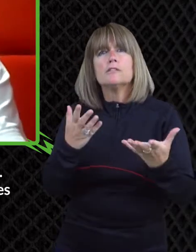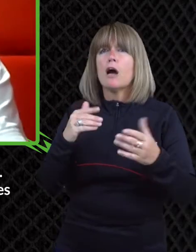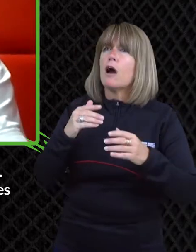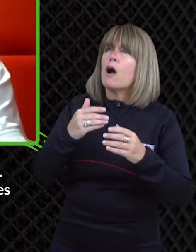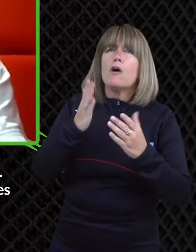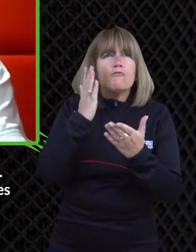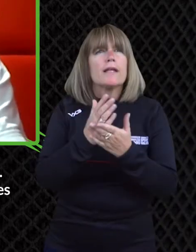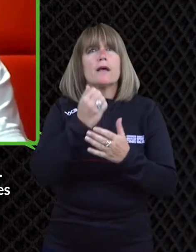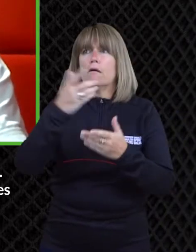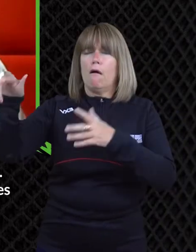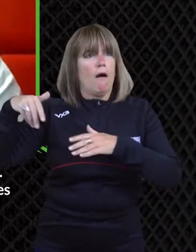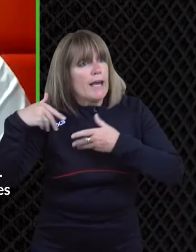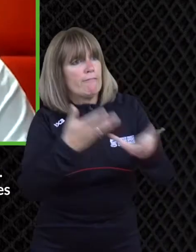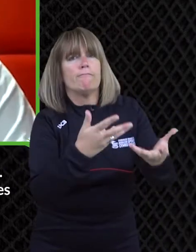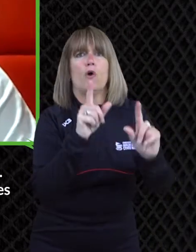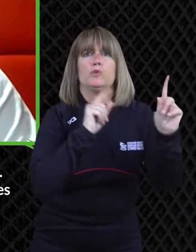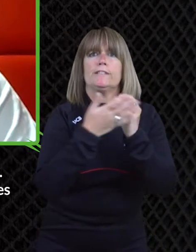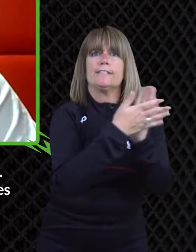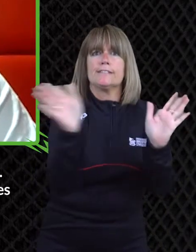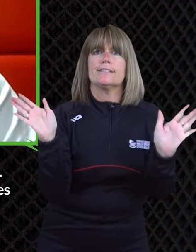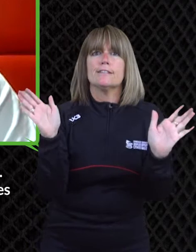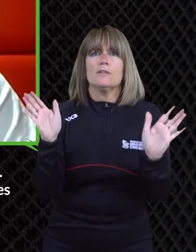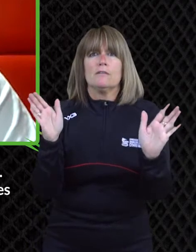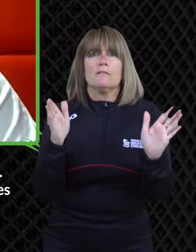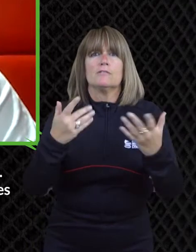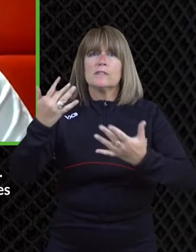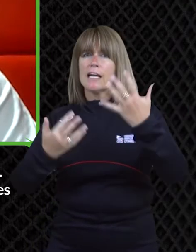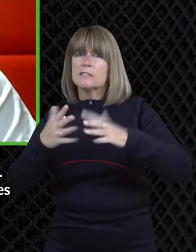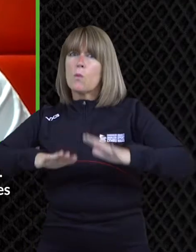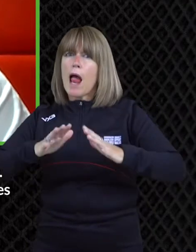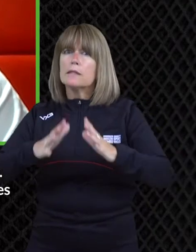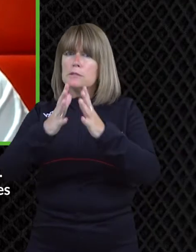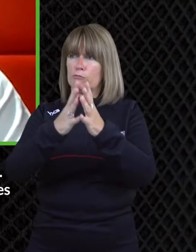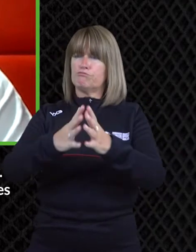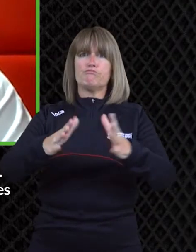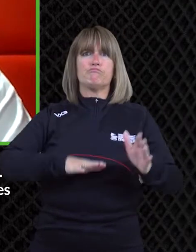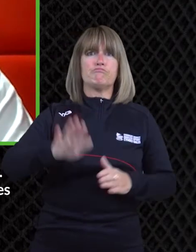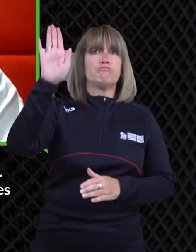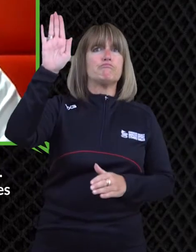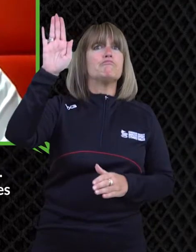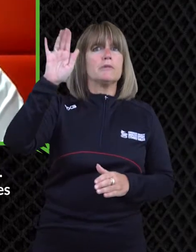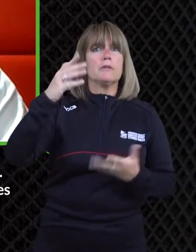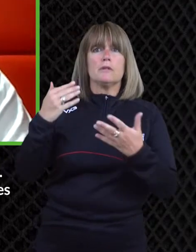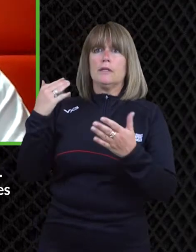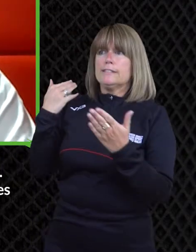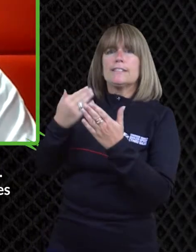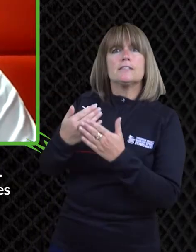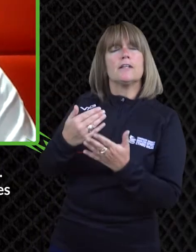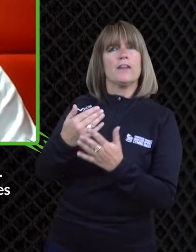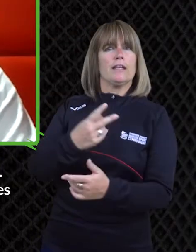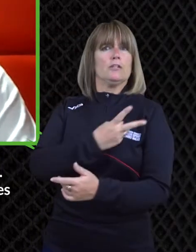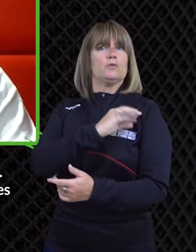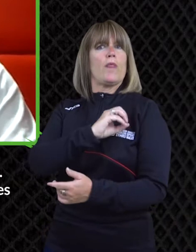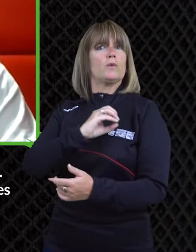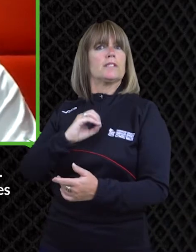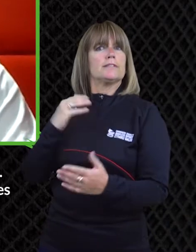potentially give a further opportunity um and it's all about providing opportunities which have according to the statistics in wales